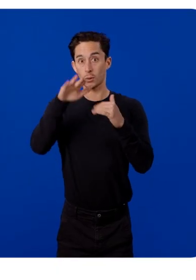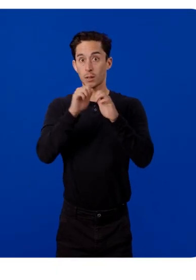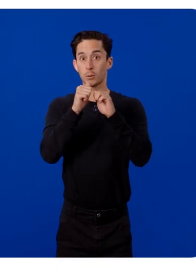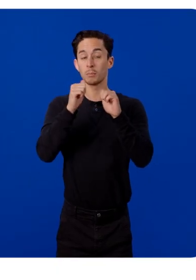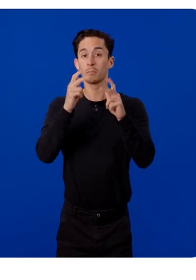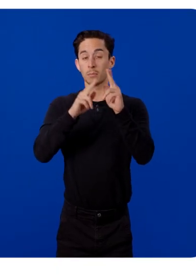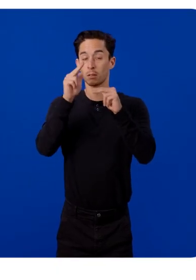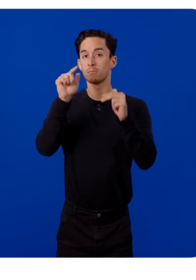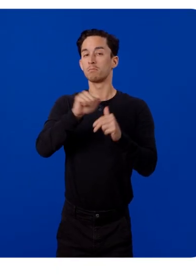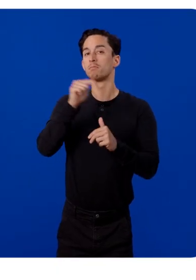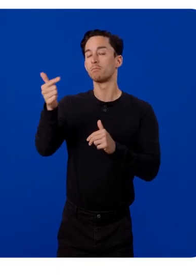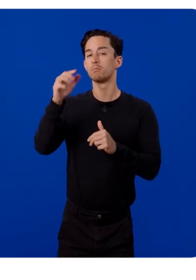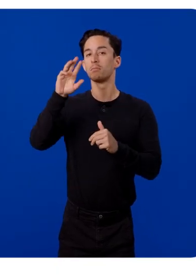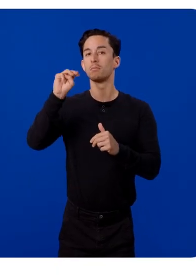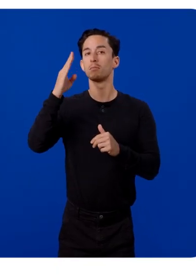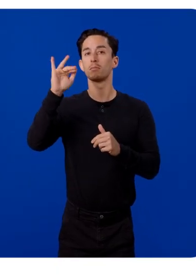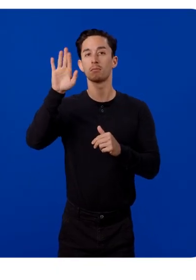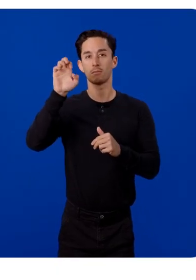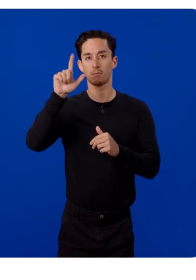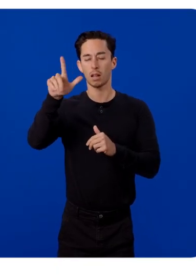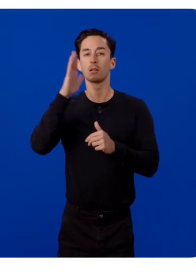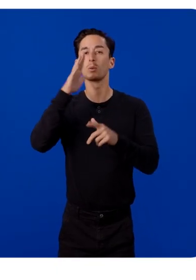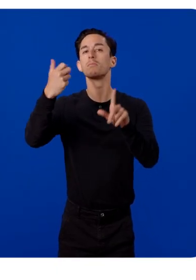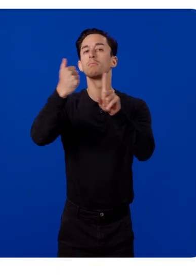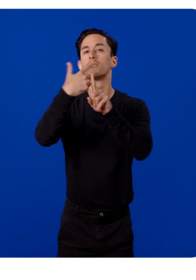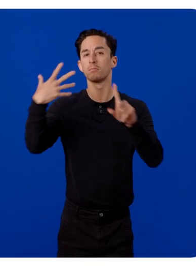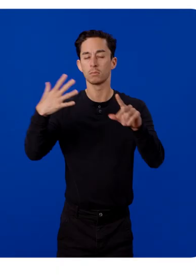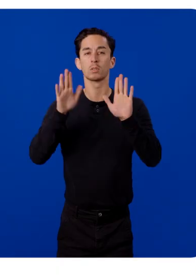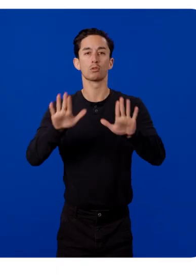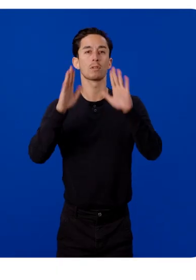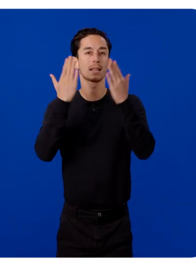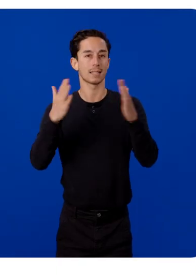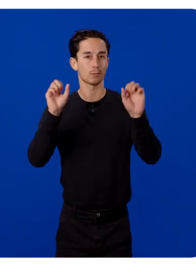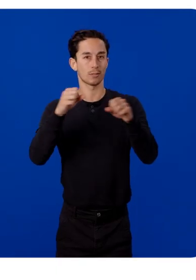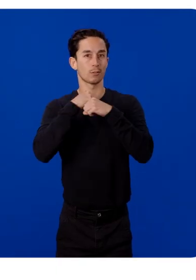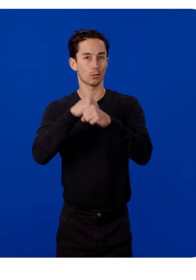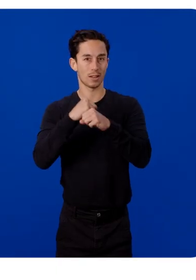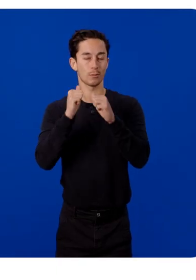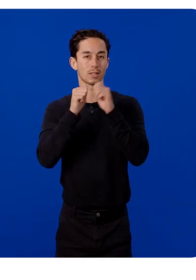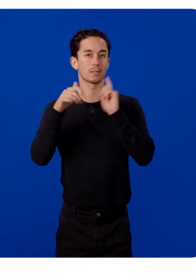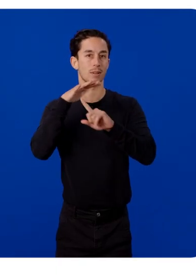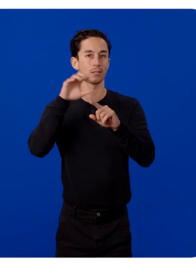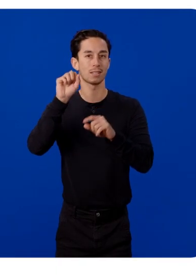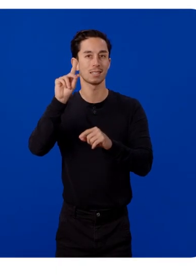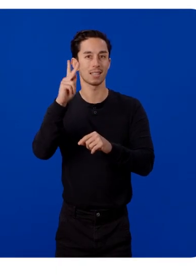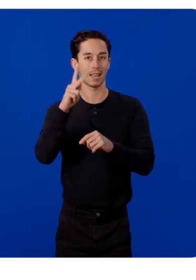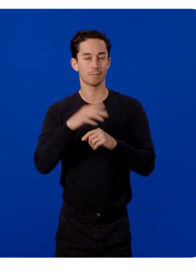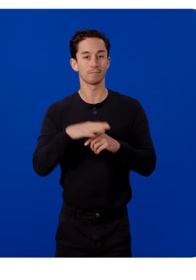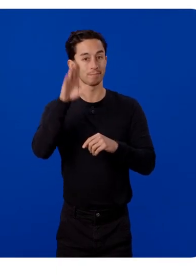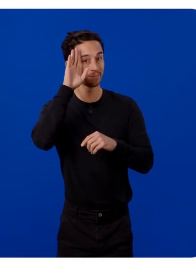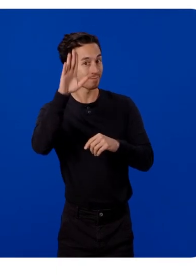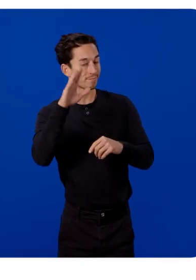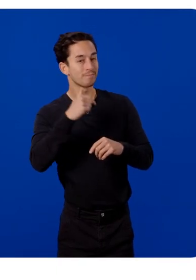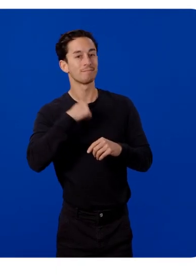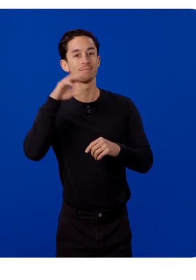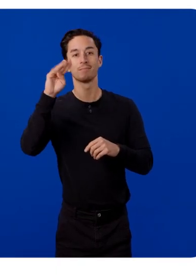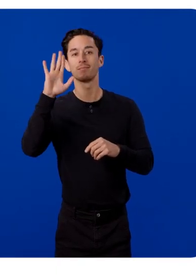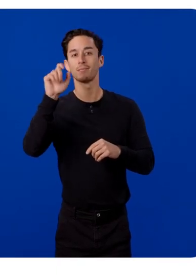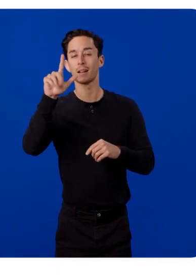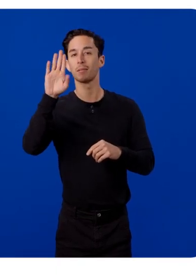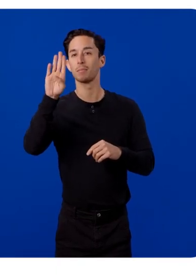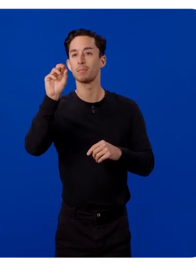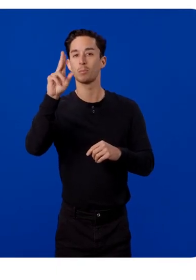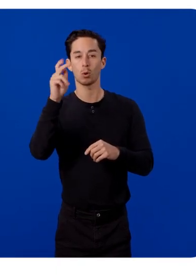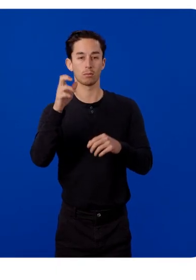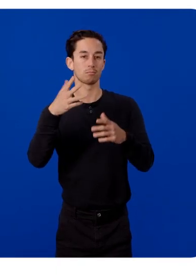I'm handing it over to Michael Bork to showcase the amazing things you can create with Spatial SDK. Hi, I'm Michael